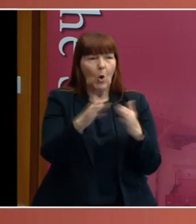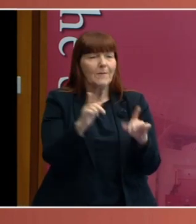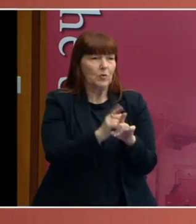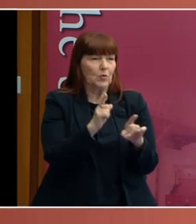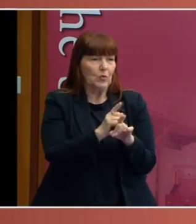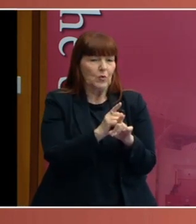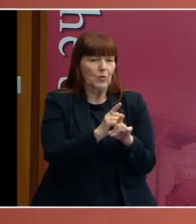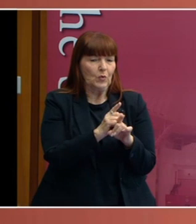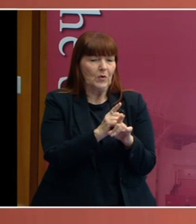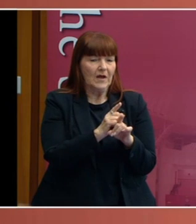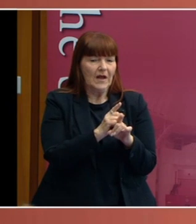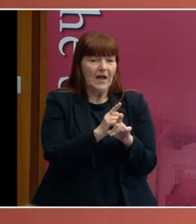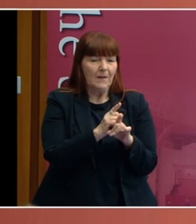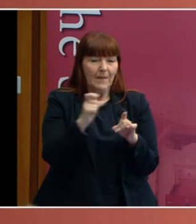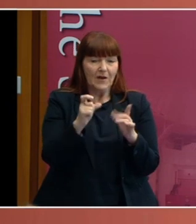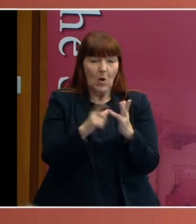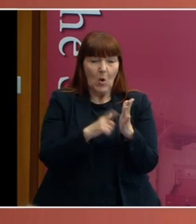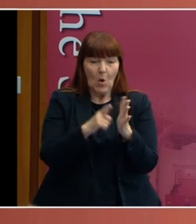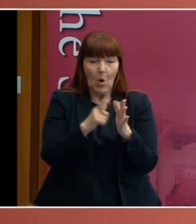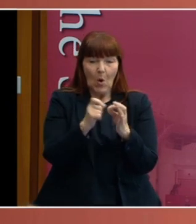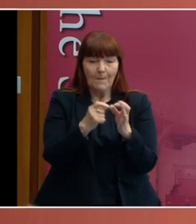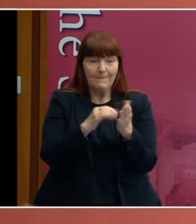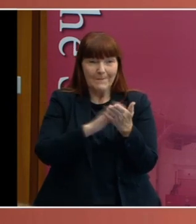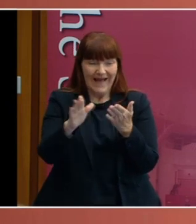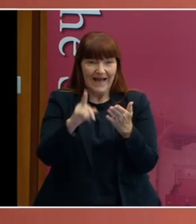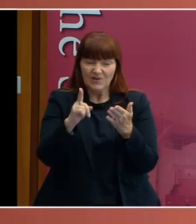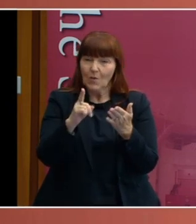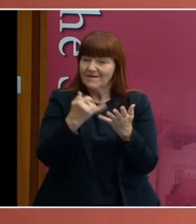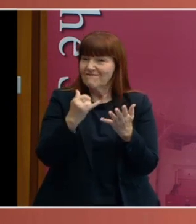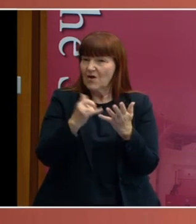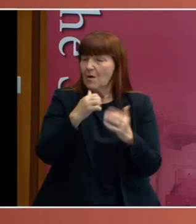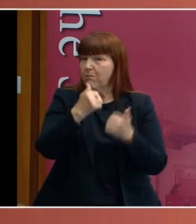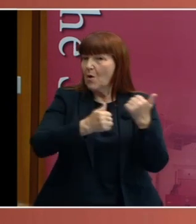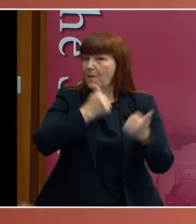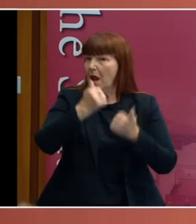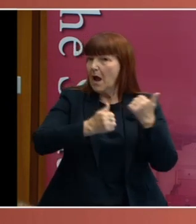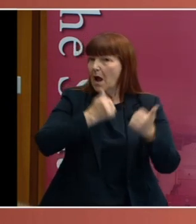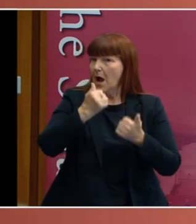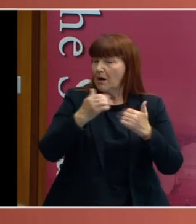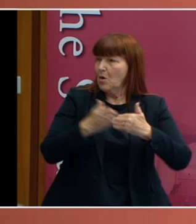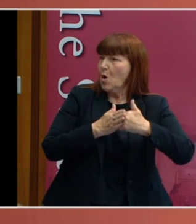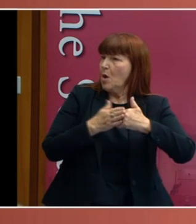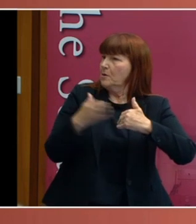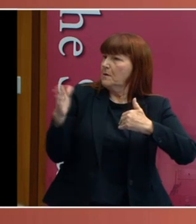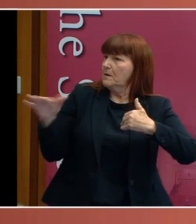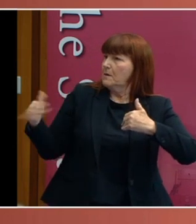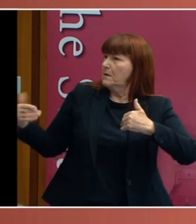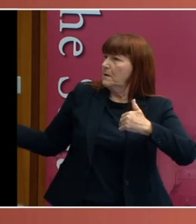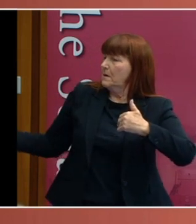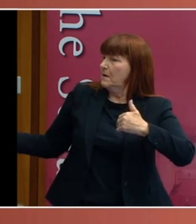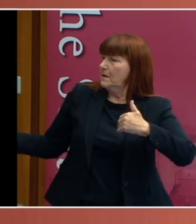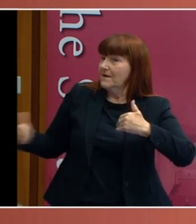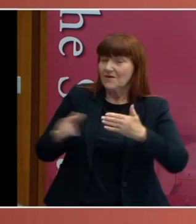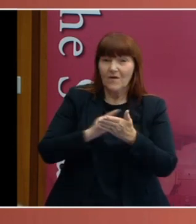Colbatch's action in shutting the border was wildly popular, so much so that eventually Colbatch